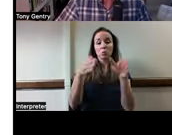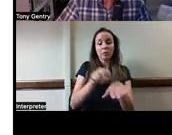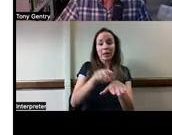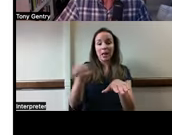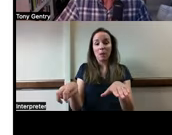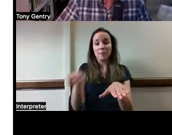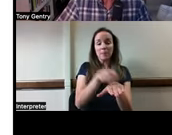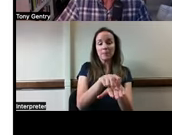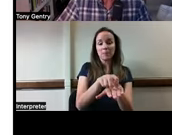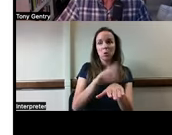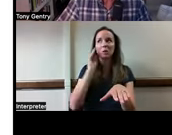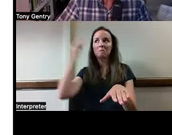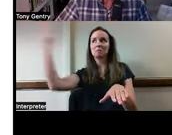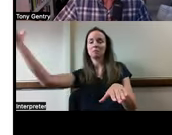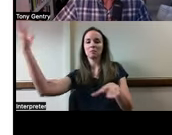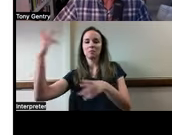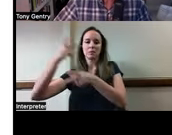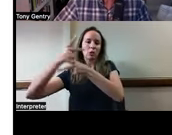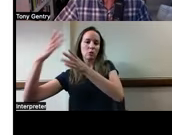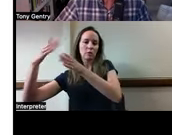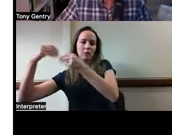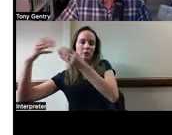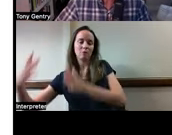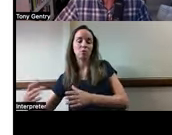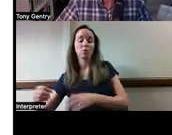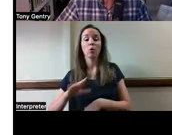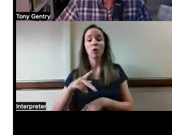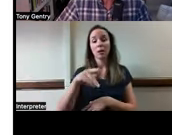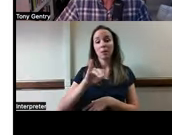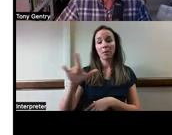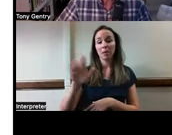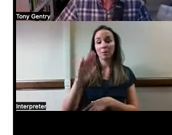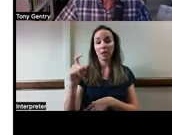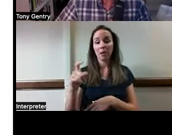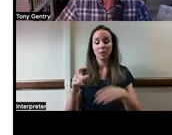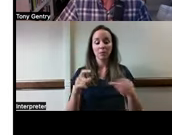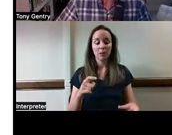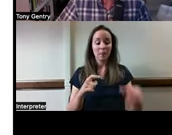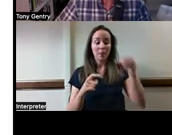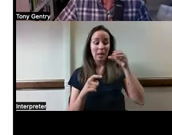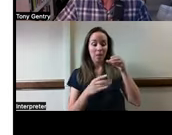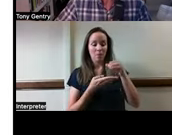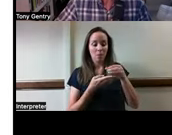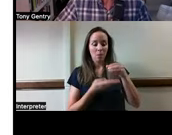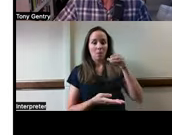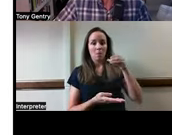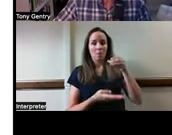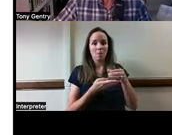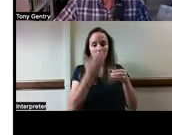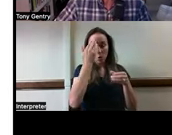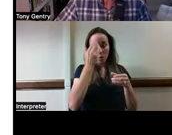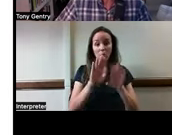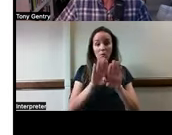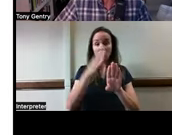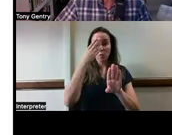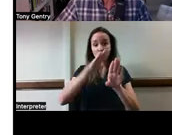There may be one on your pill box that shows when you've picked up your pill box and used it. There may be one at your front door that shows when your front